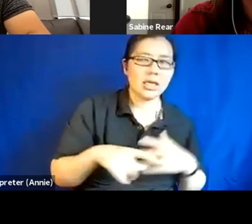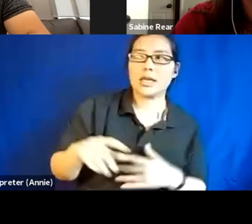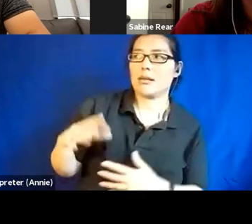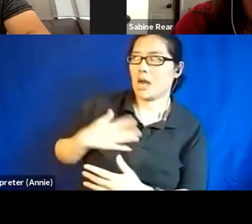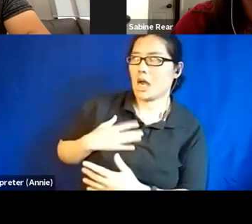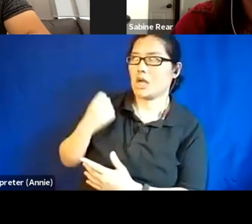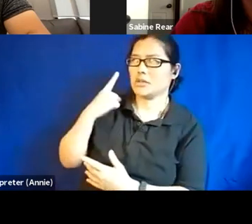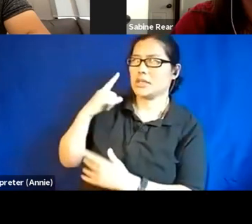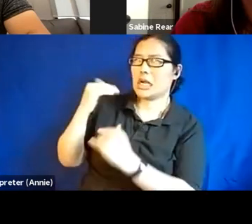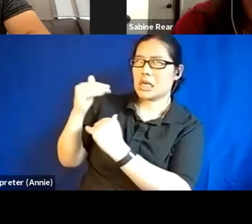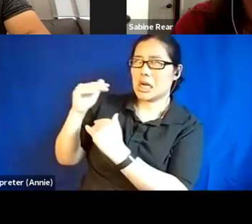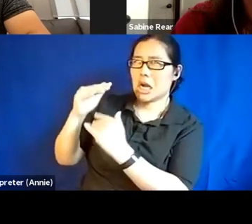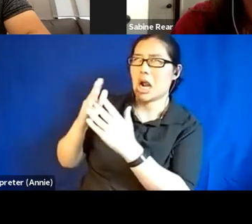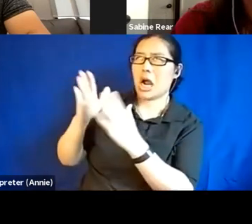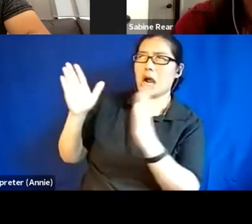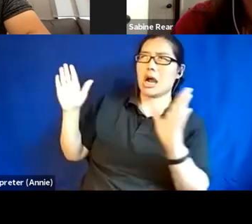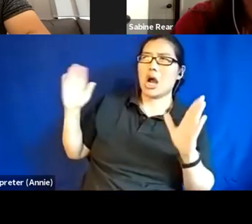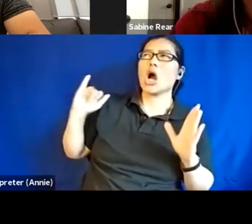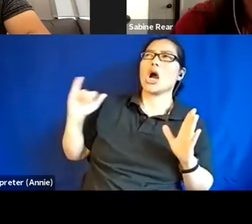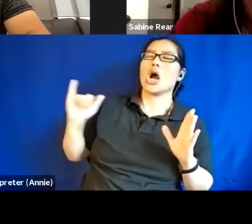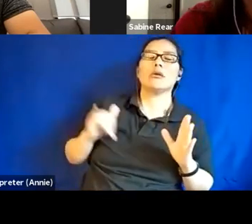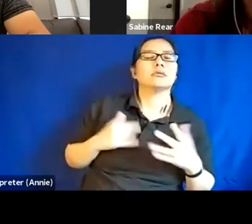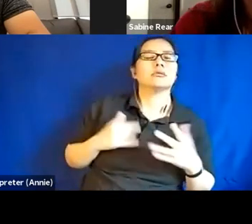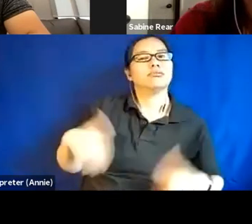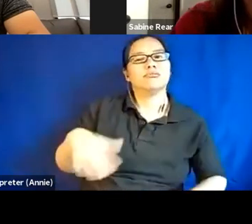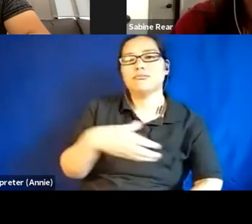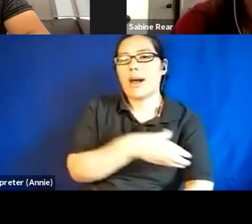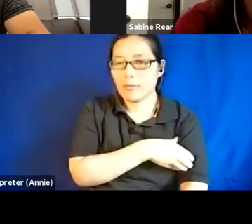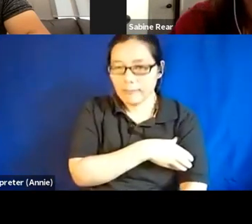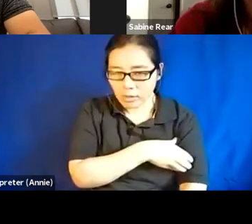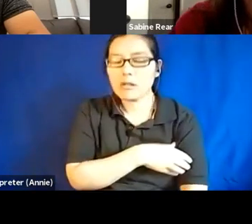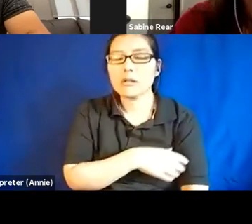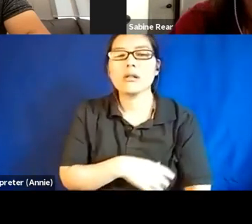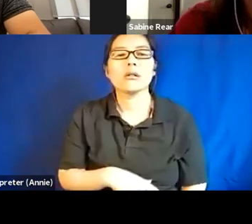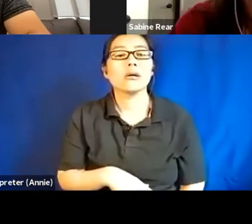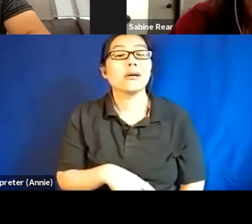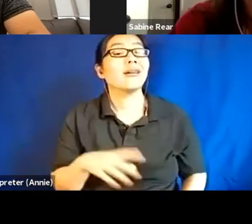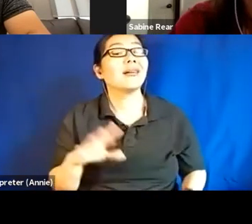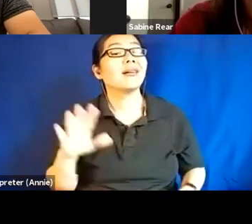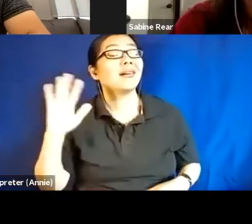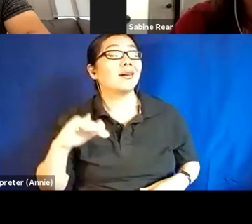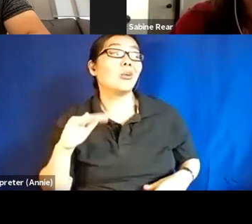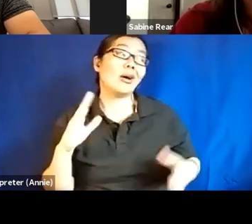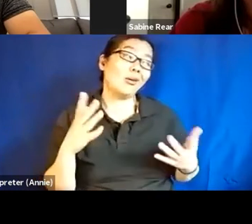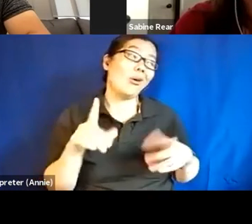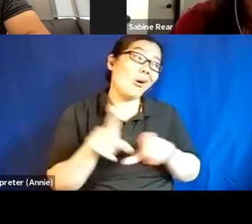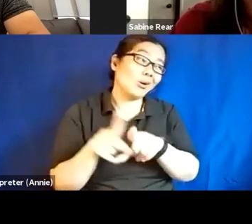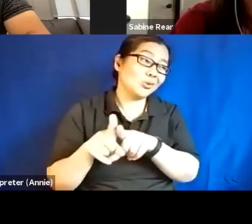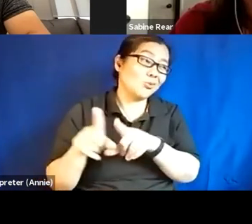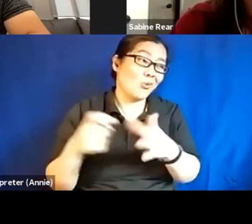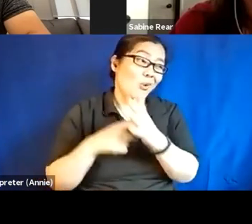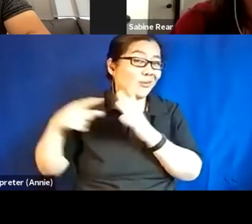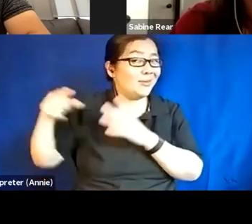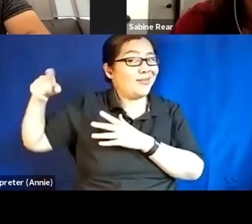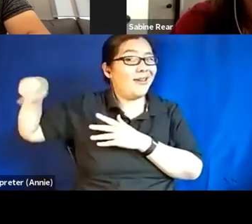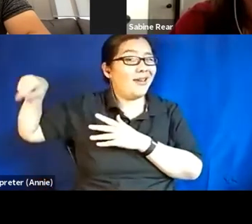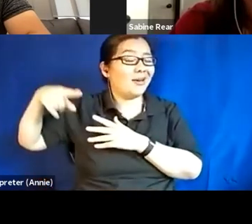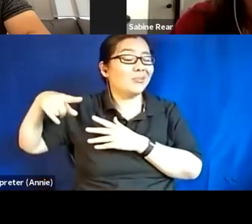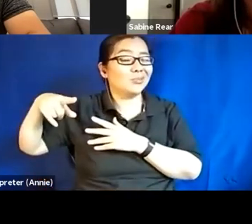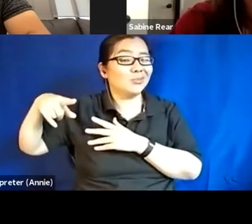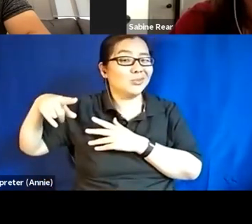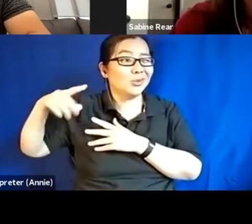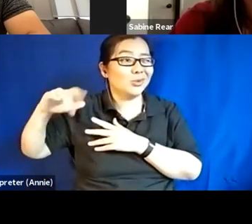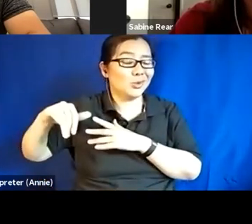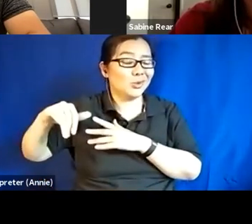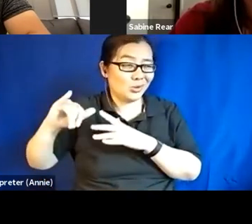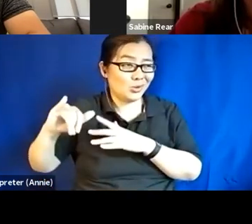been really powerful. Nice. But I'm sure that takes place after they get over the impact of this, this blind, low vision